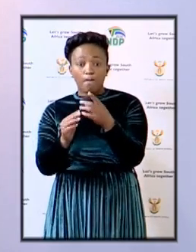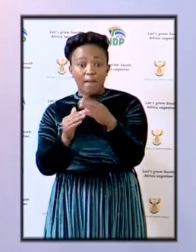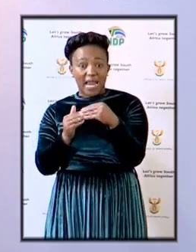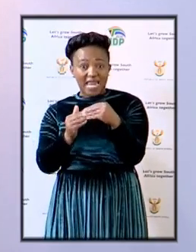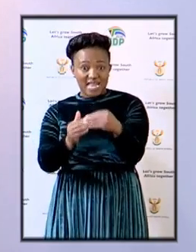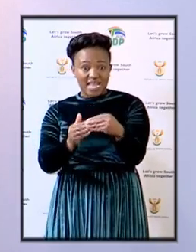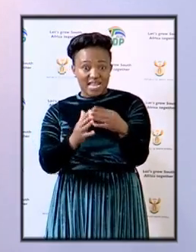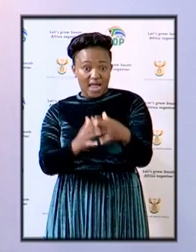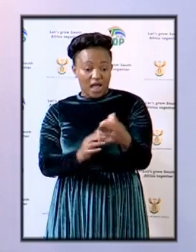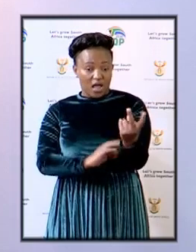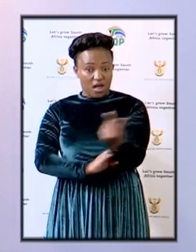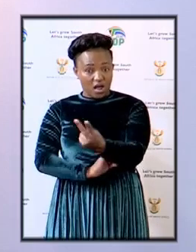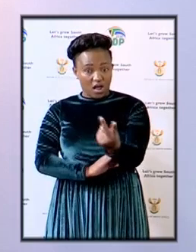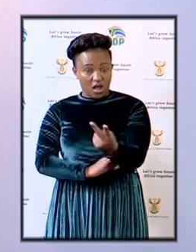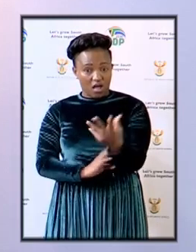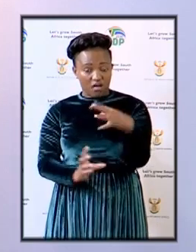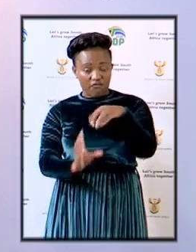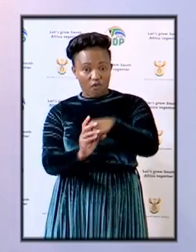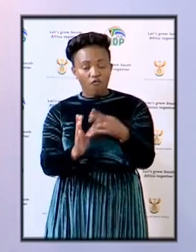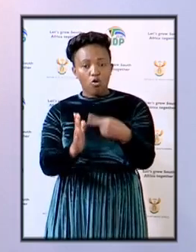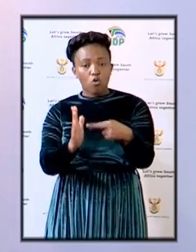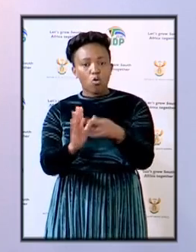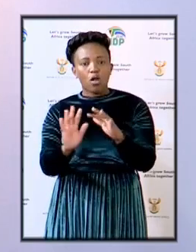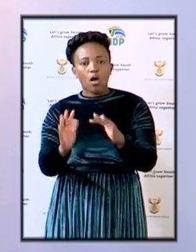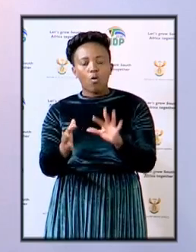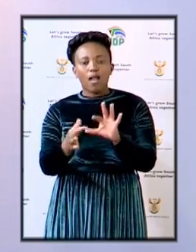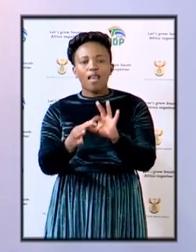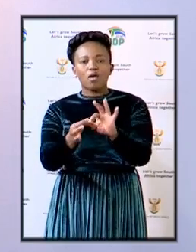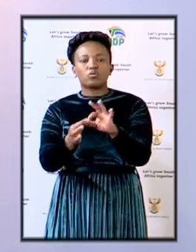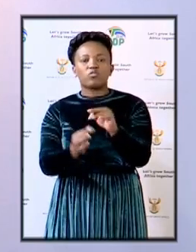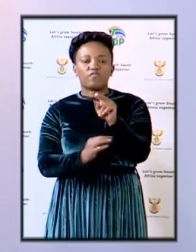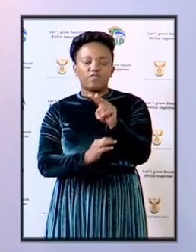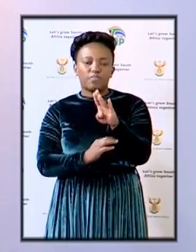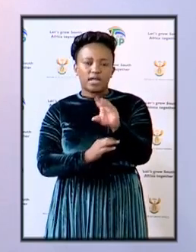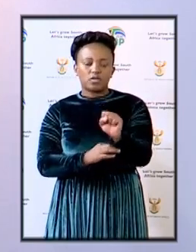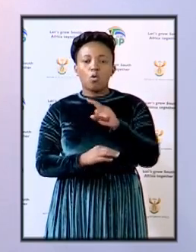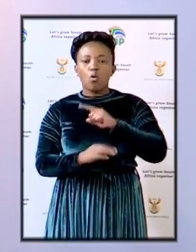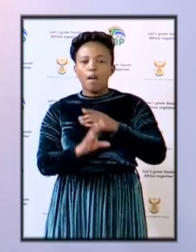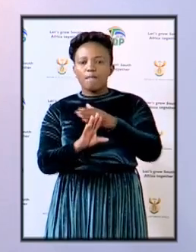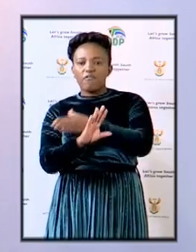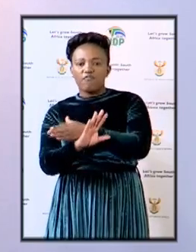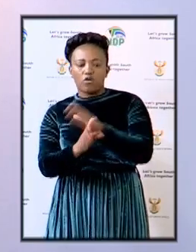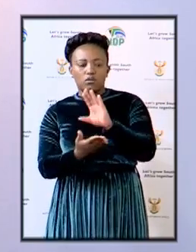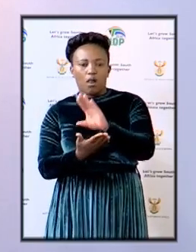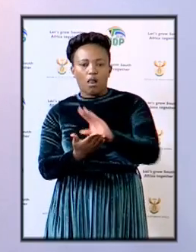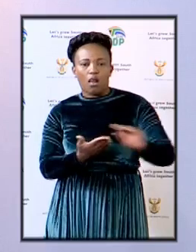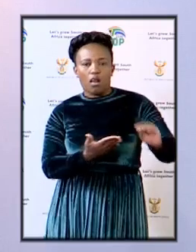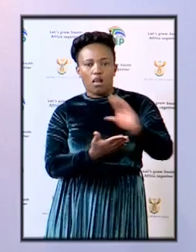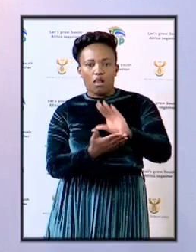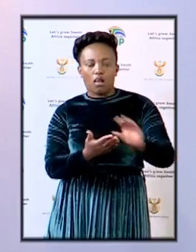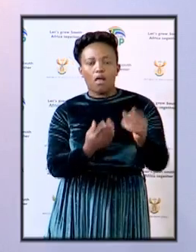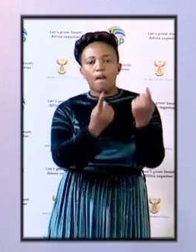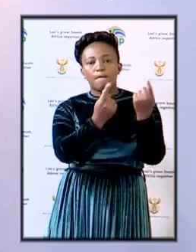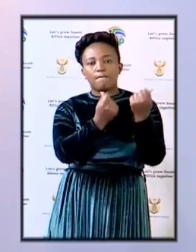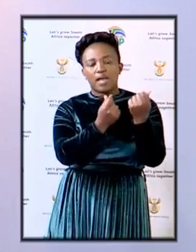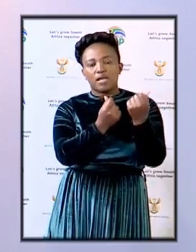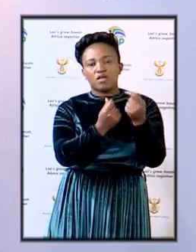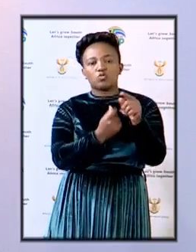particular leaders and a particular credit card that is linked to vds that was allegedly funding the lifestyle of eff and